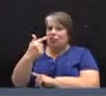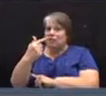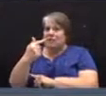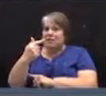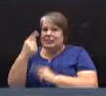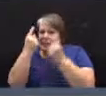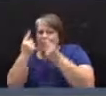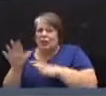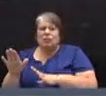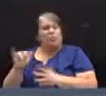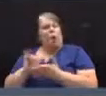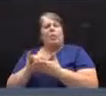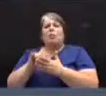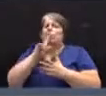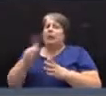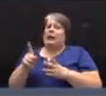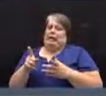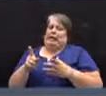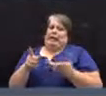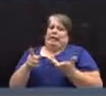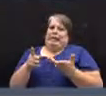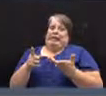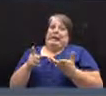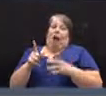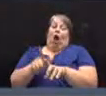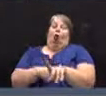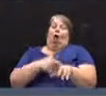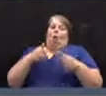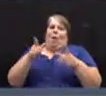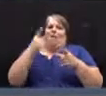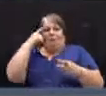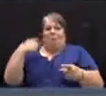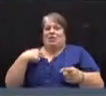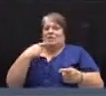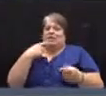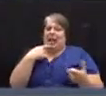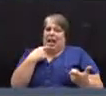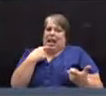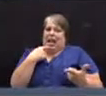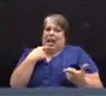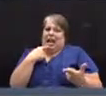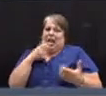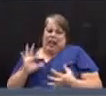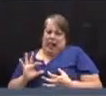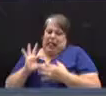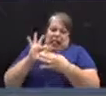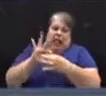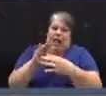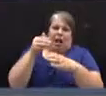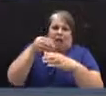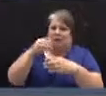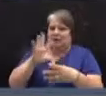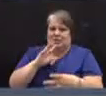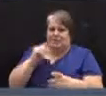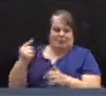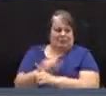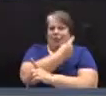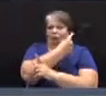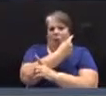So that's a long-winded way for me to say that it is not germane for this evening's